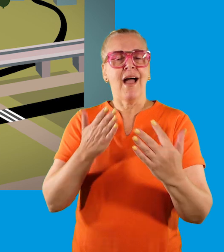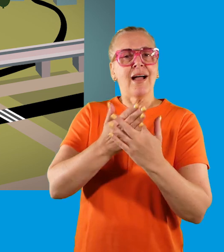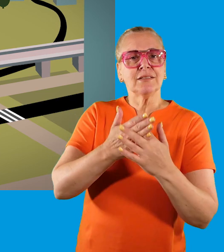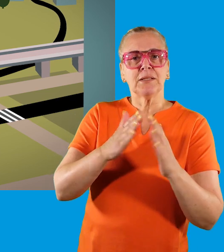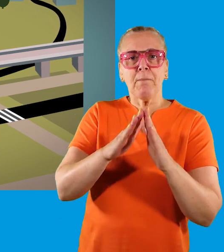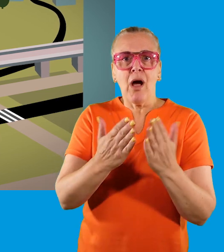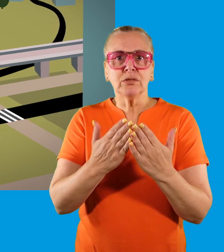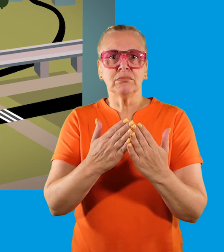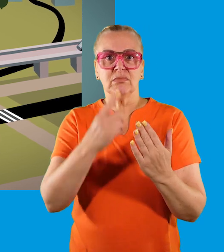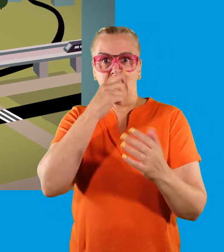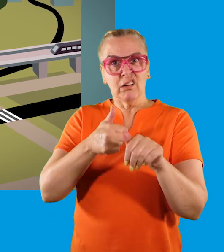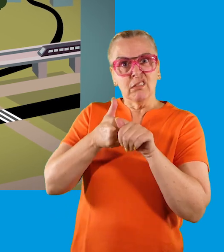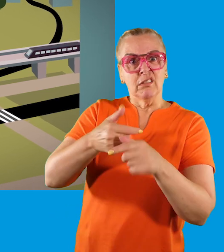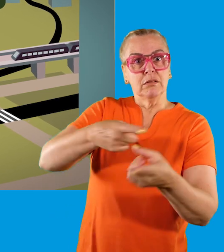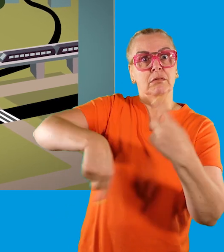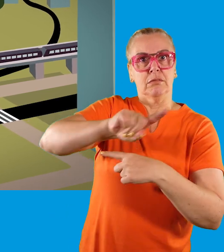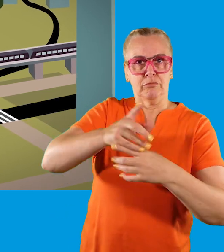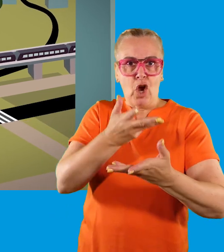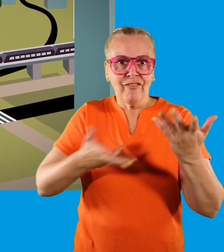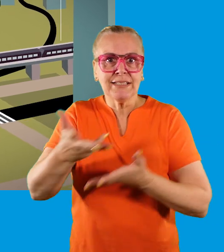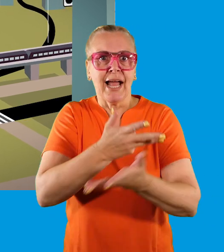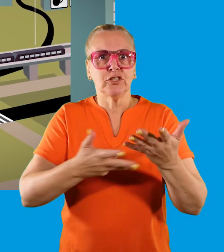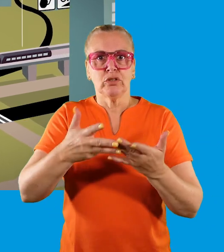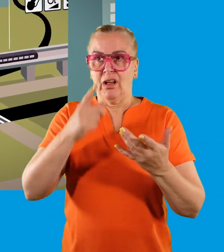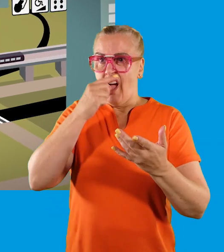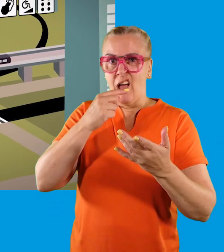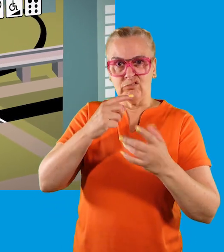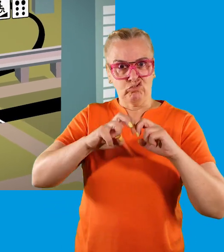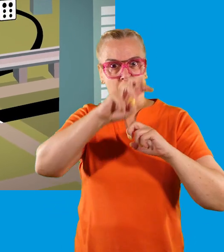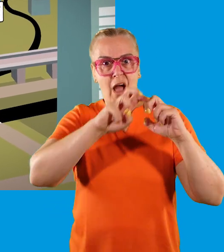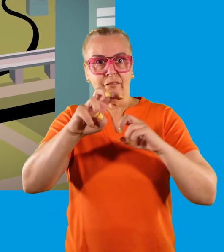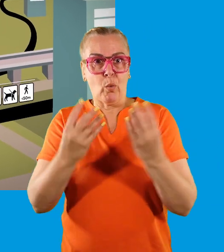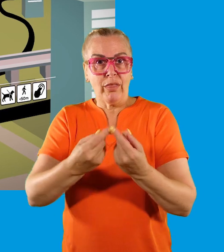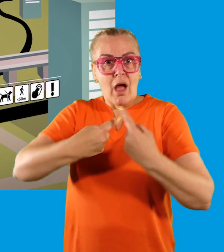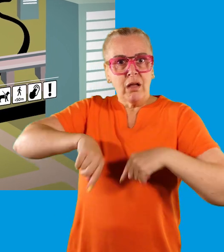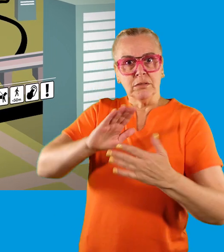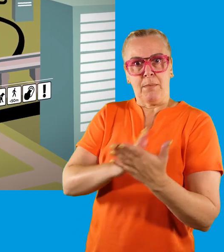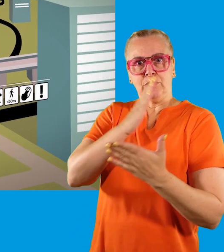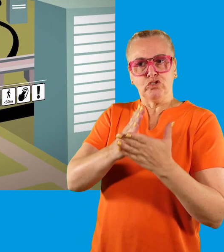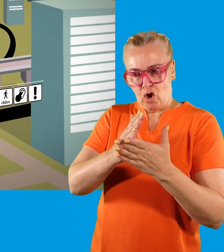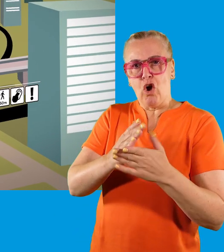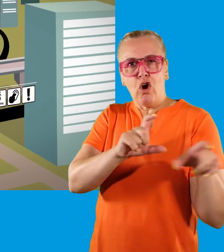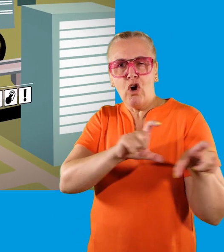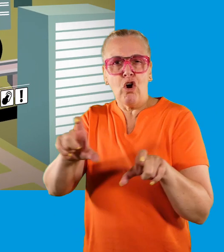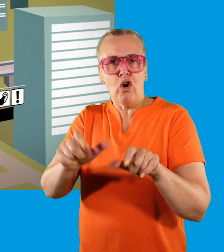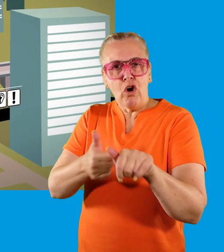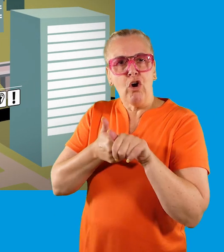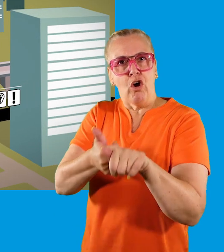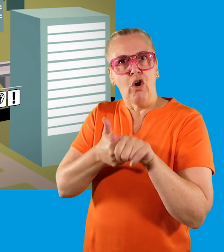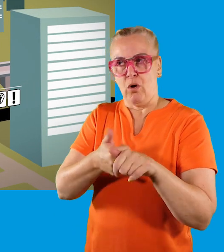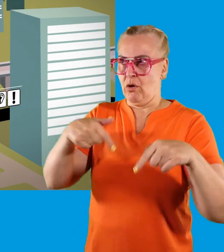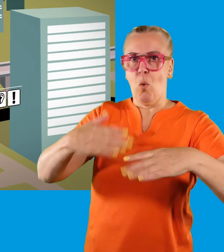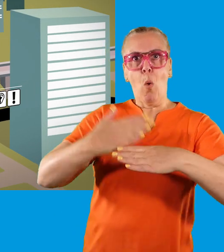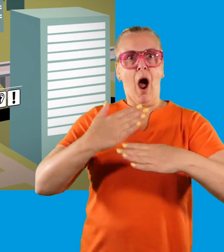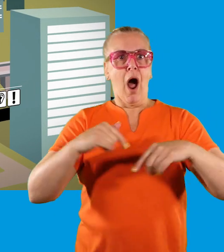Access passports can support those conversations and can travel with us to ensure consistent support at work.